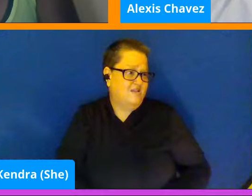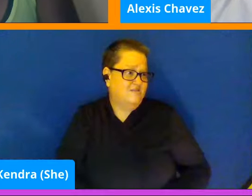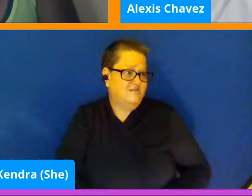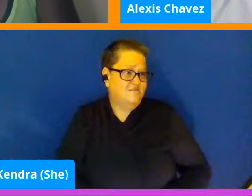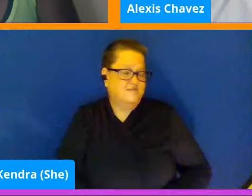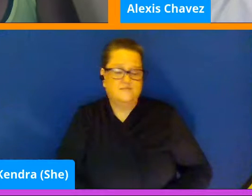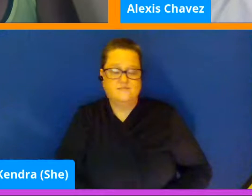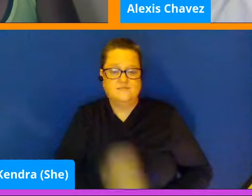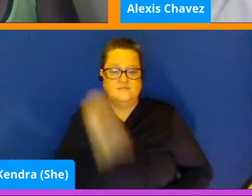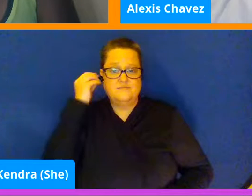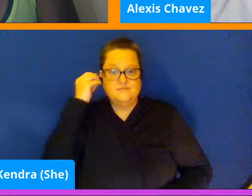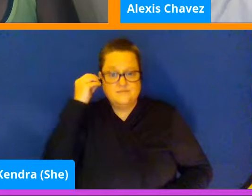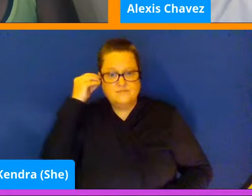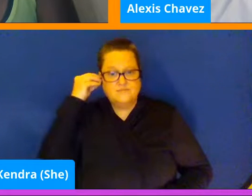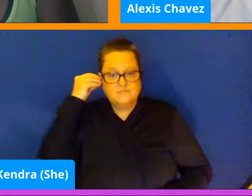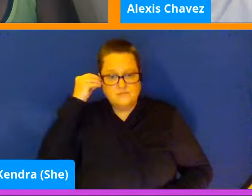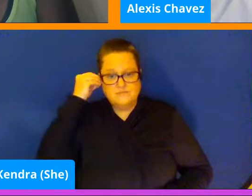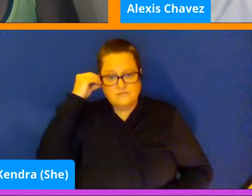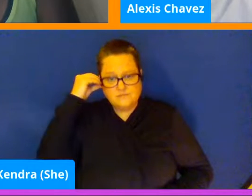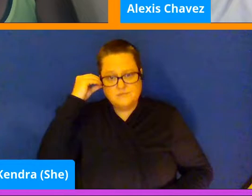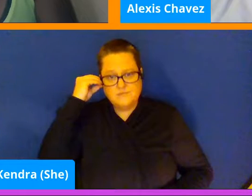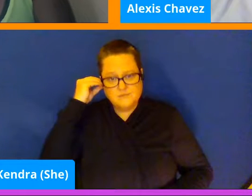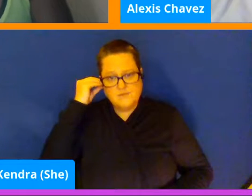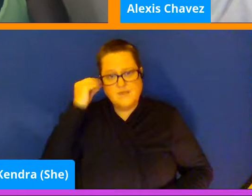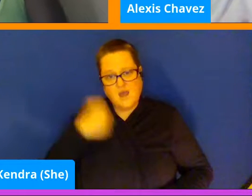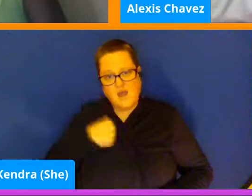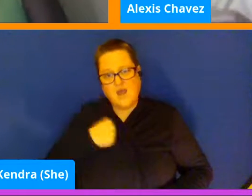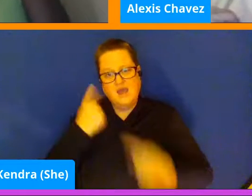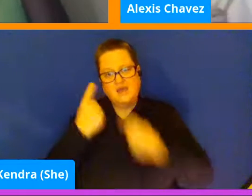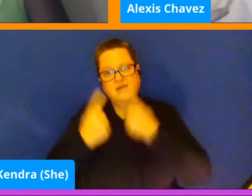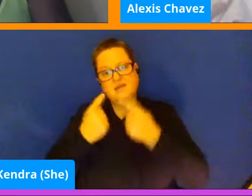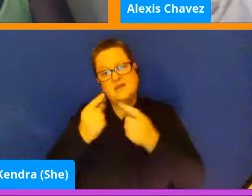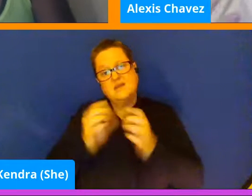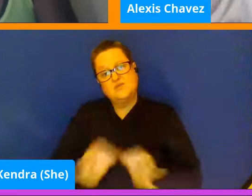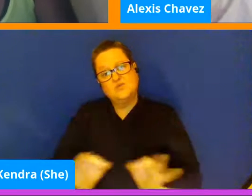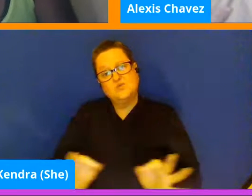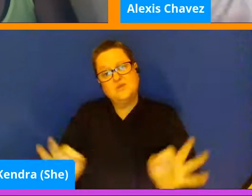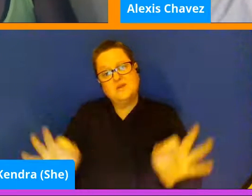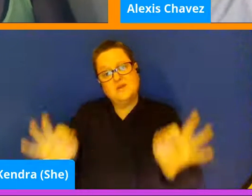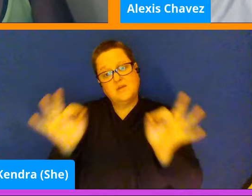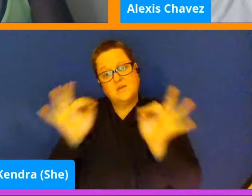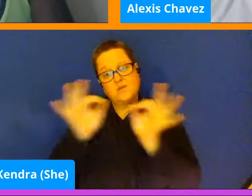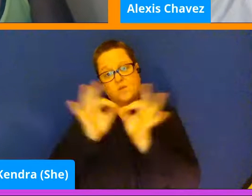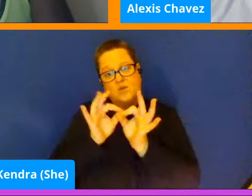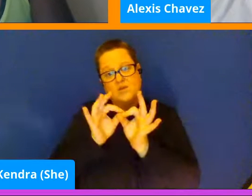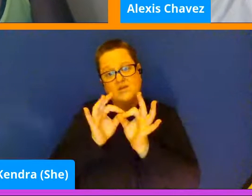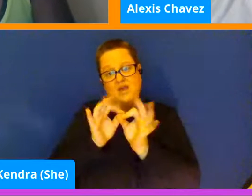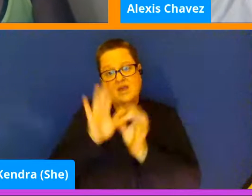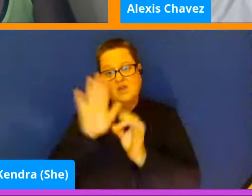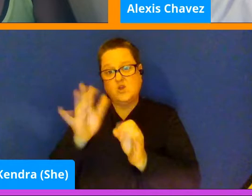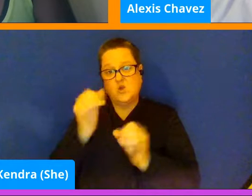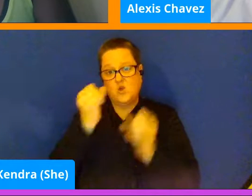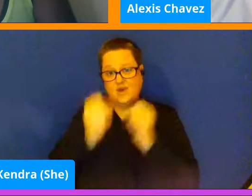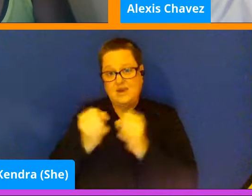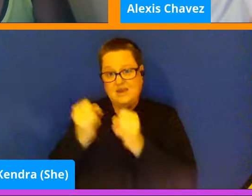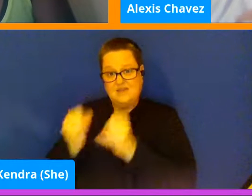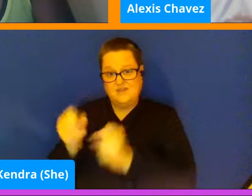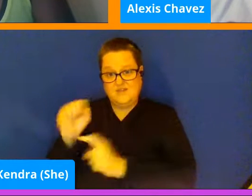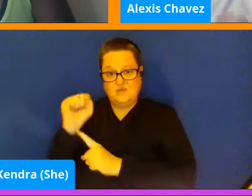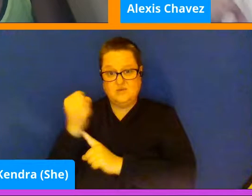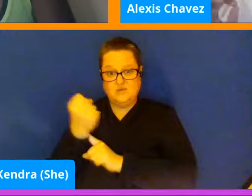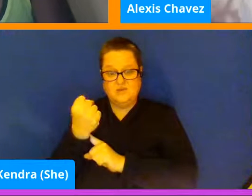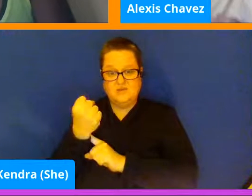Yeah, I think that it's really important that that your own individual circumstances are going to